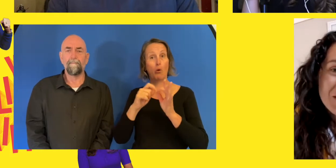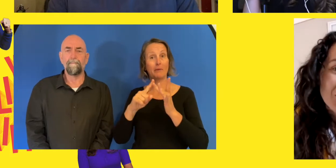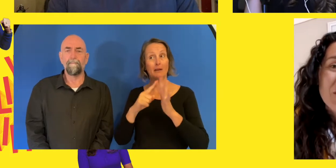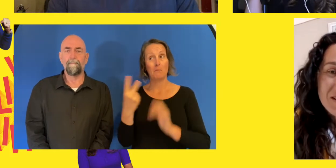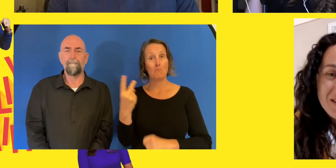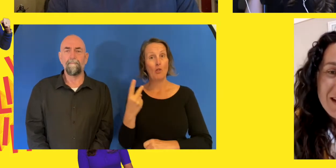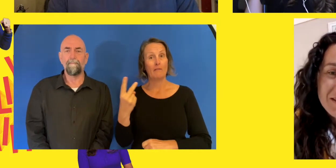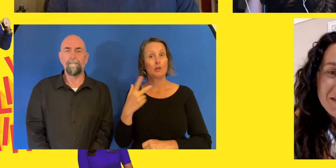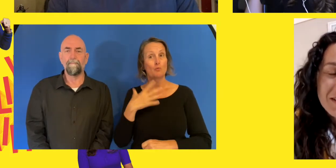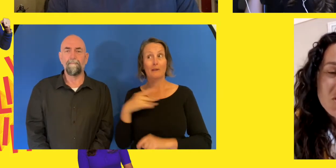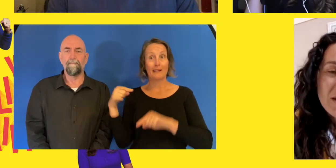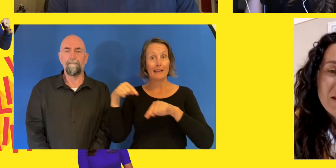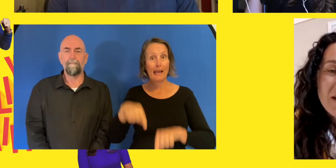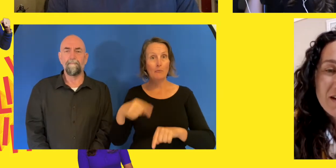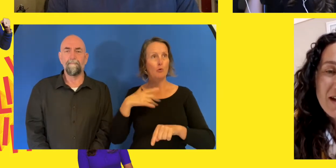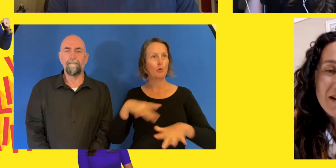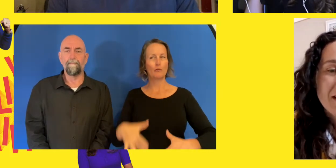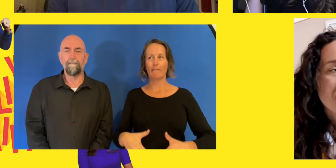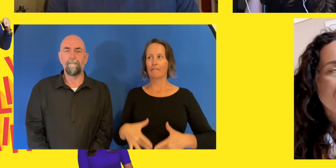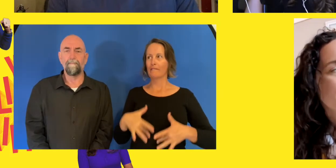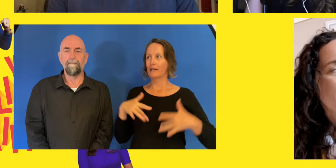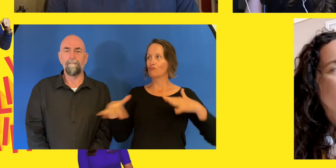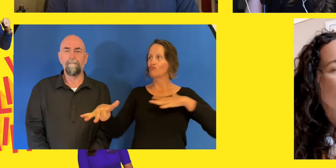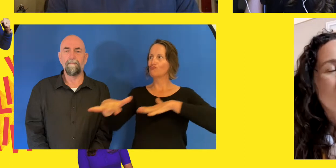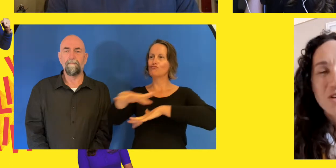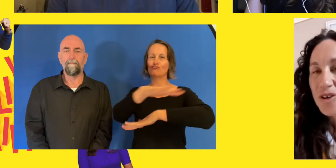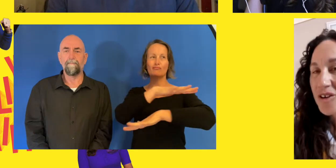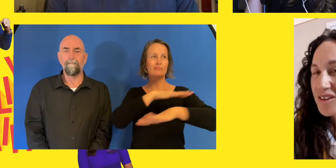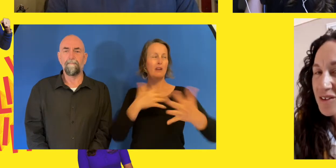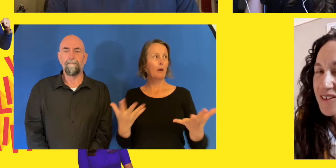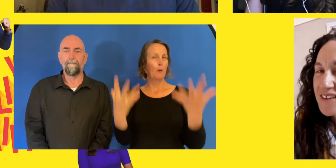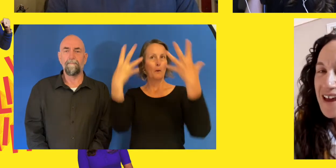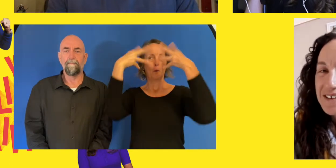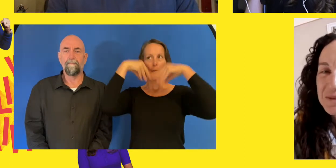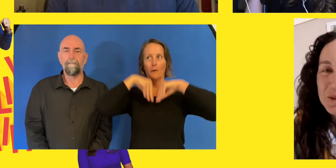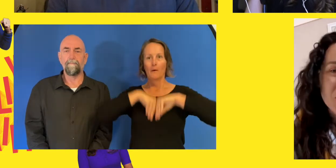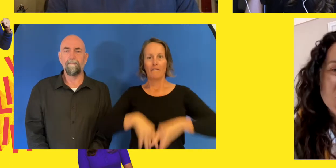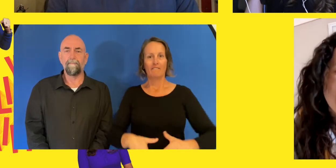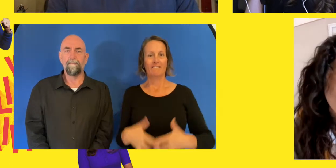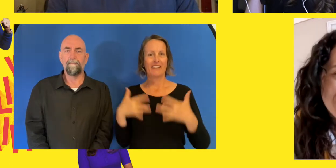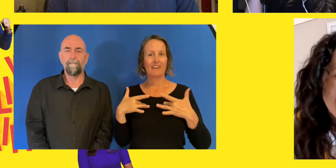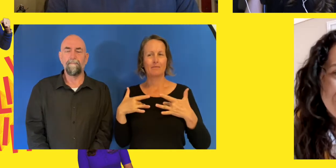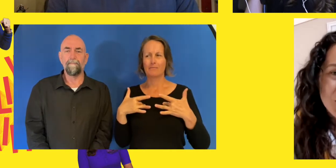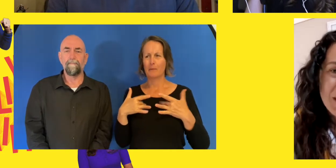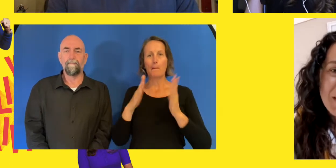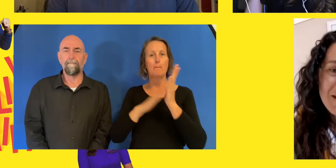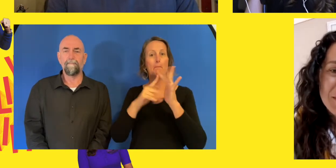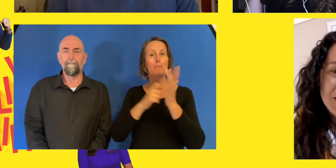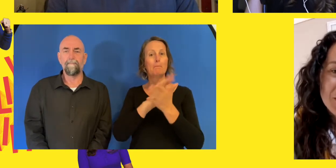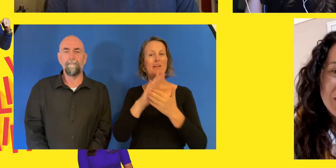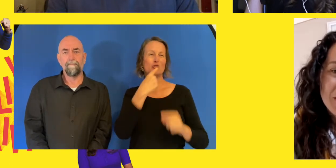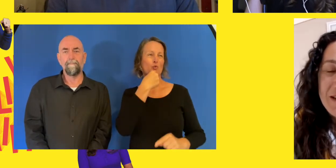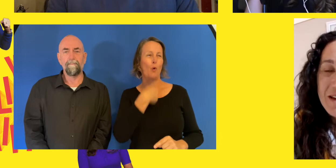you can soak in it and enjoy it and feel all the hurt and all the sadness, but all the joy that comes with being a